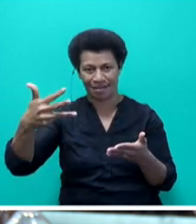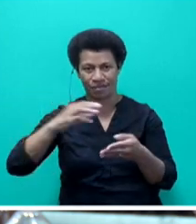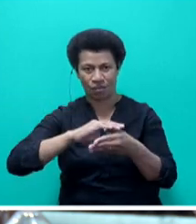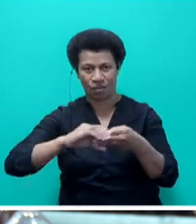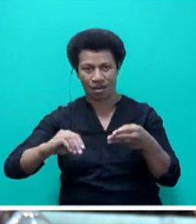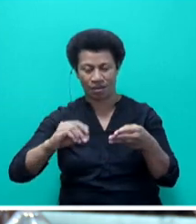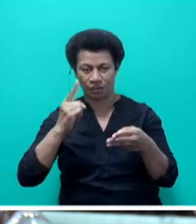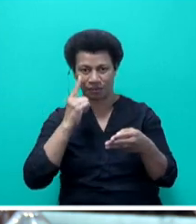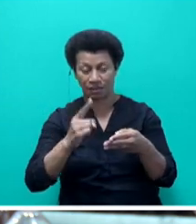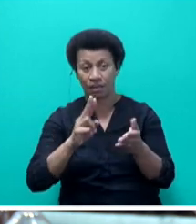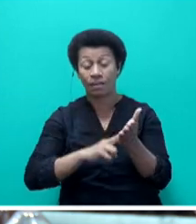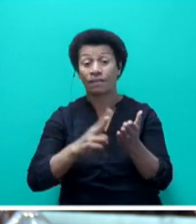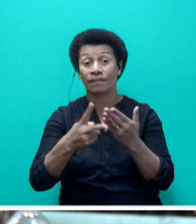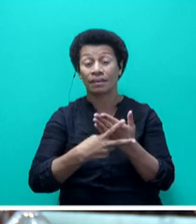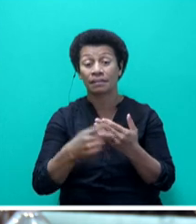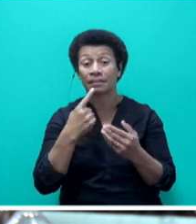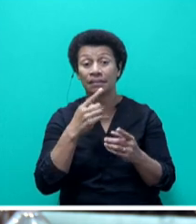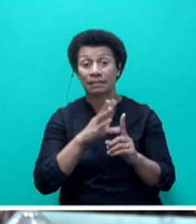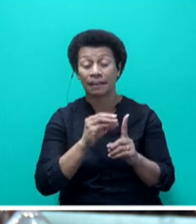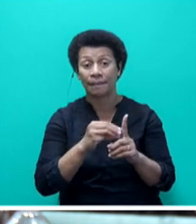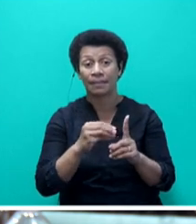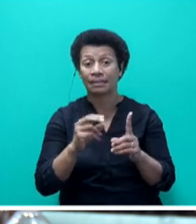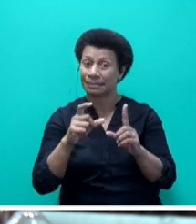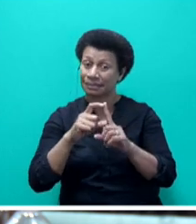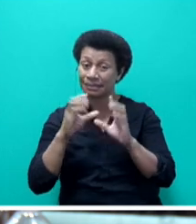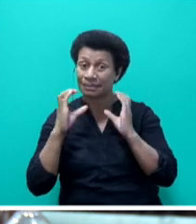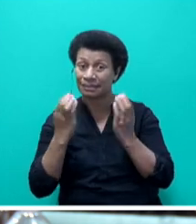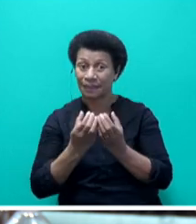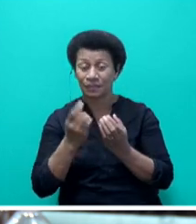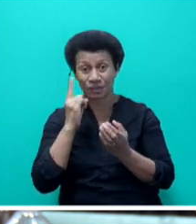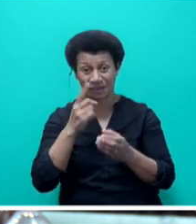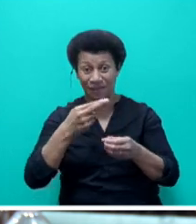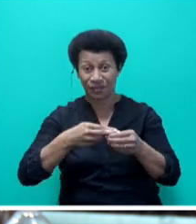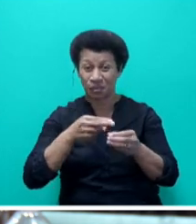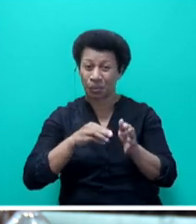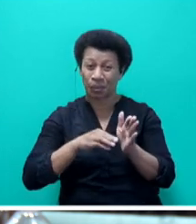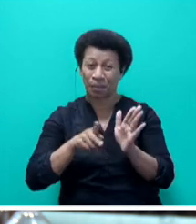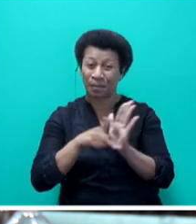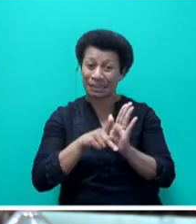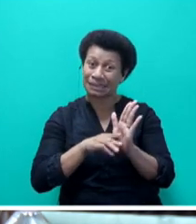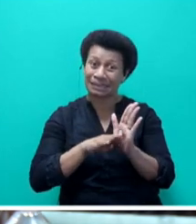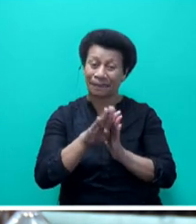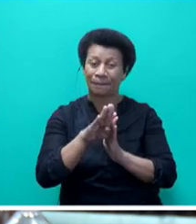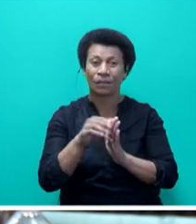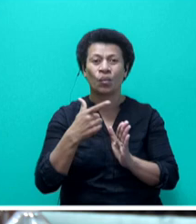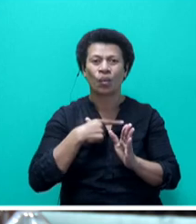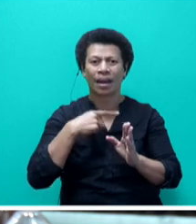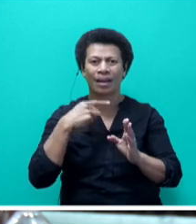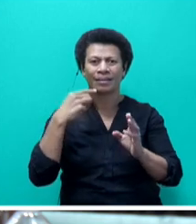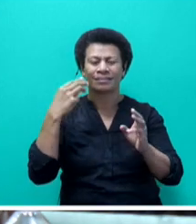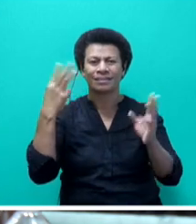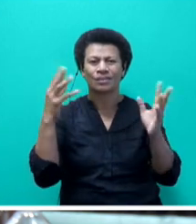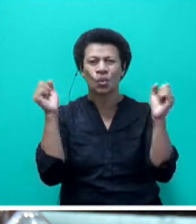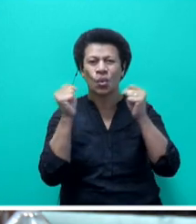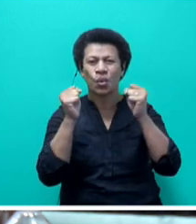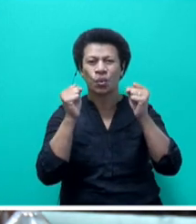So in November, for example, so November, December traditionally is when the price of fuel goes up, because there's winter in the Northern Hemisphere, in